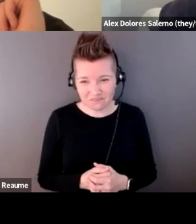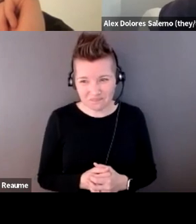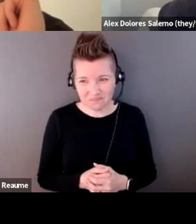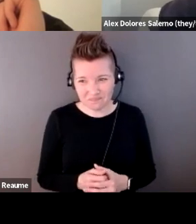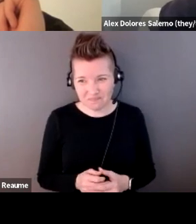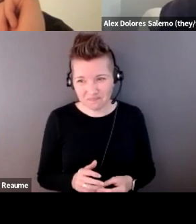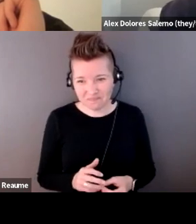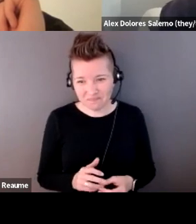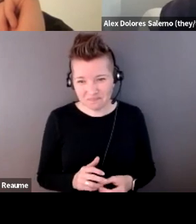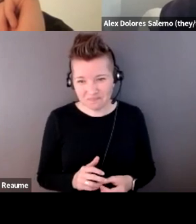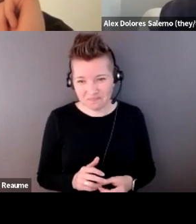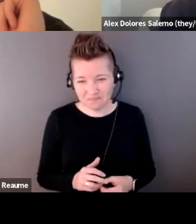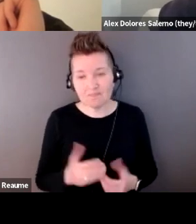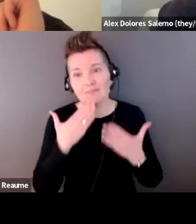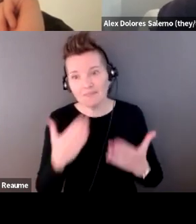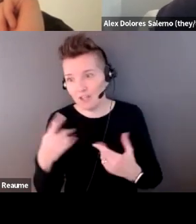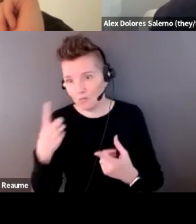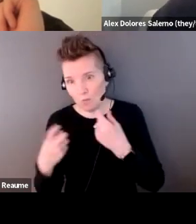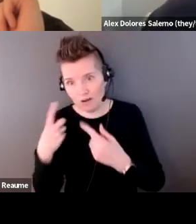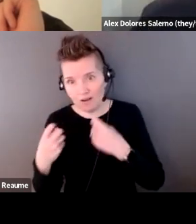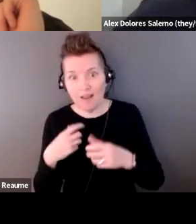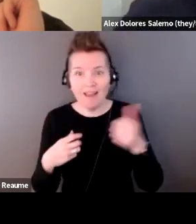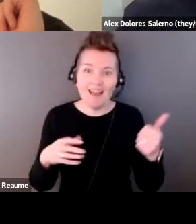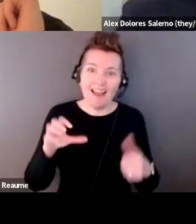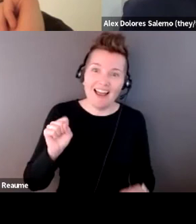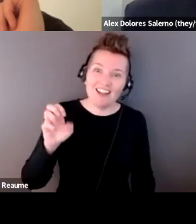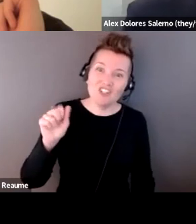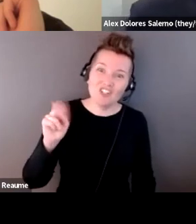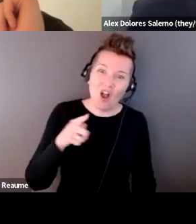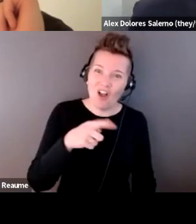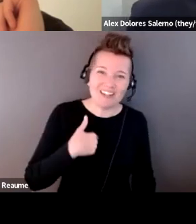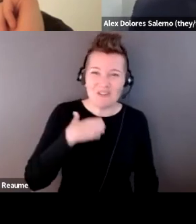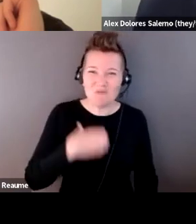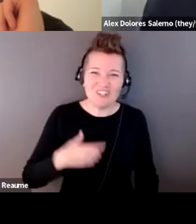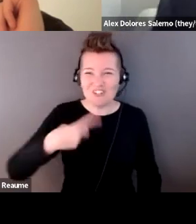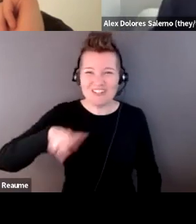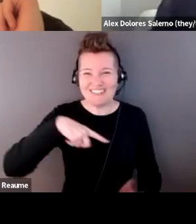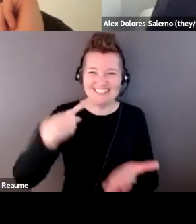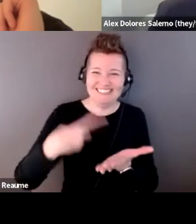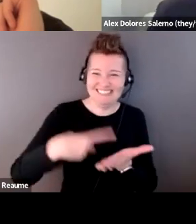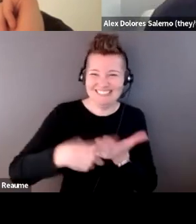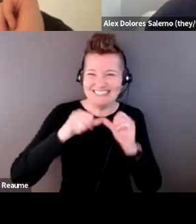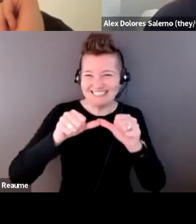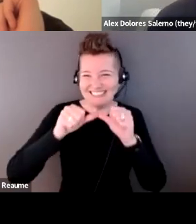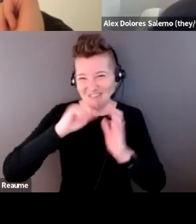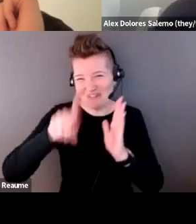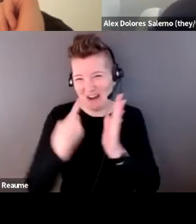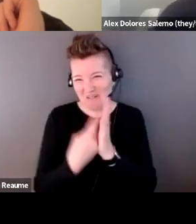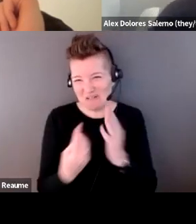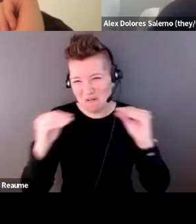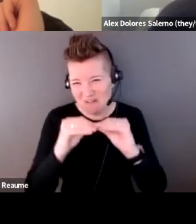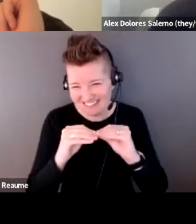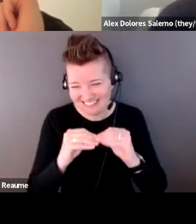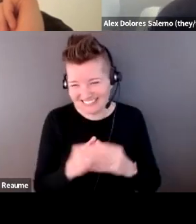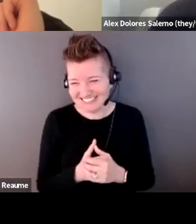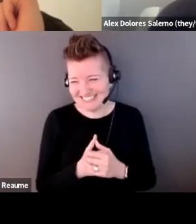And Sean, you had some other really excellent questions too, that I would love to just keep, keep chatting about for another hour. Um, um,